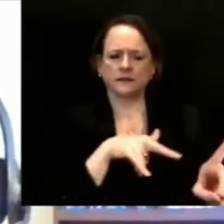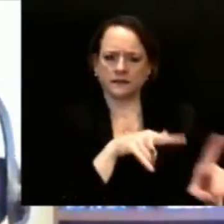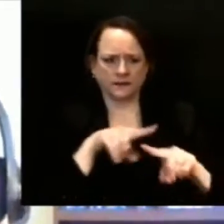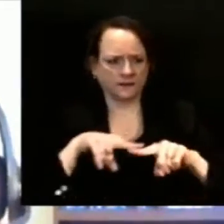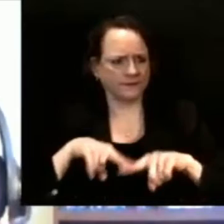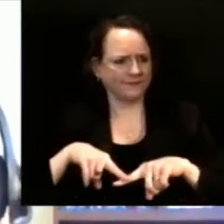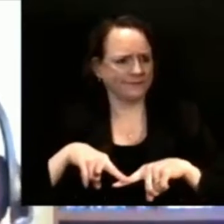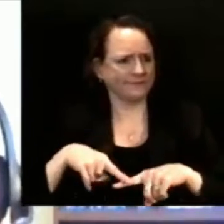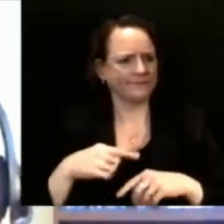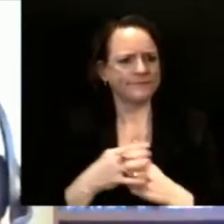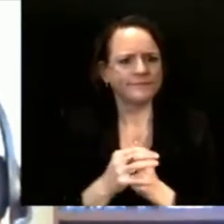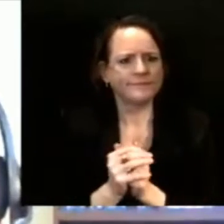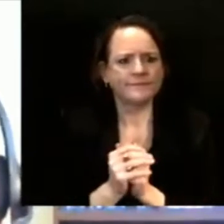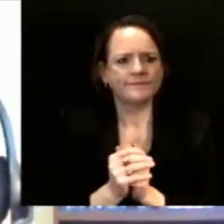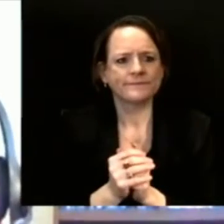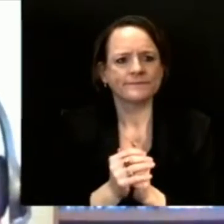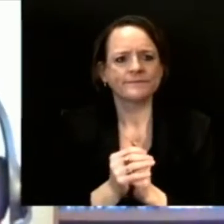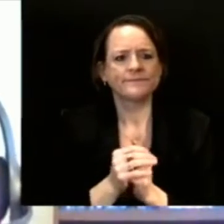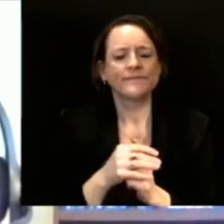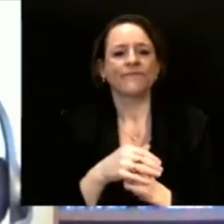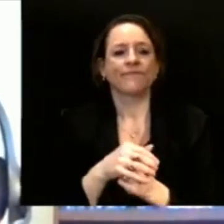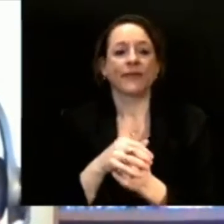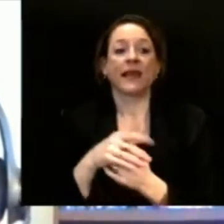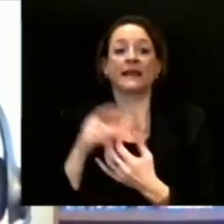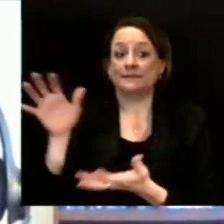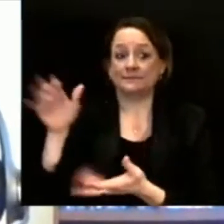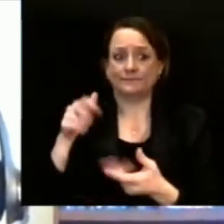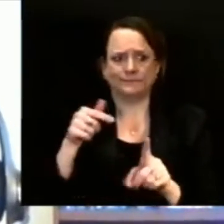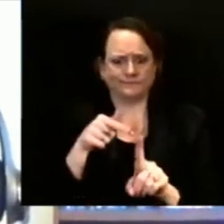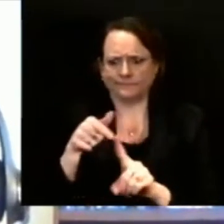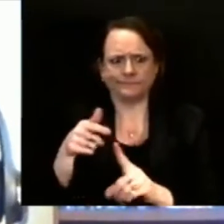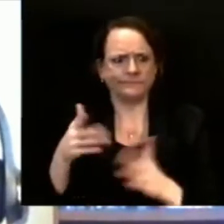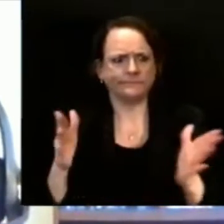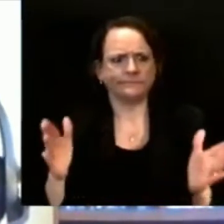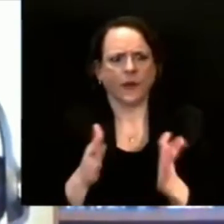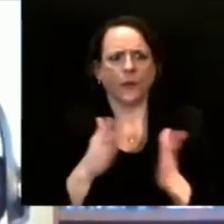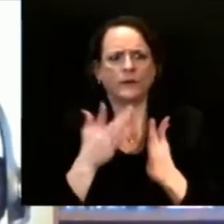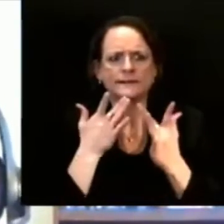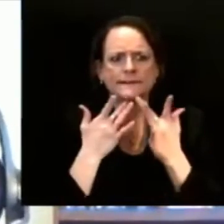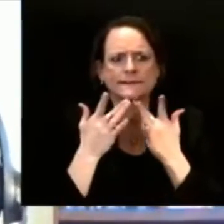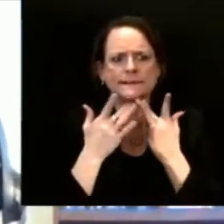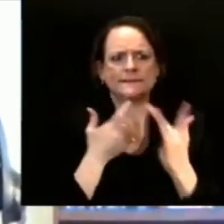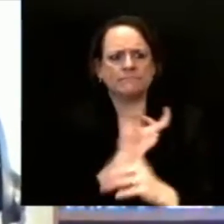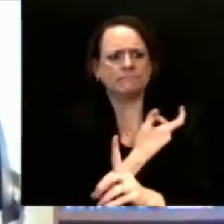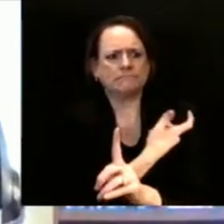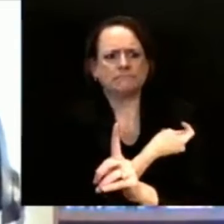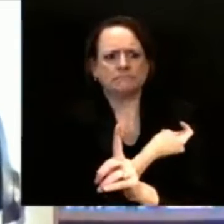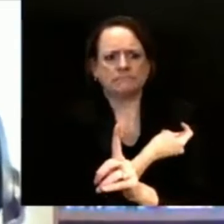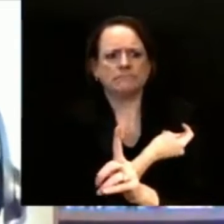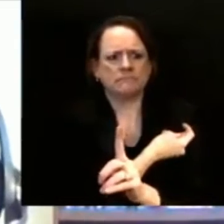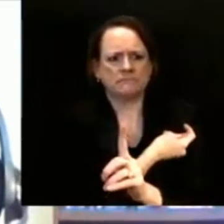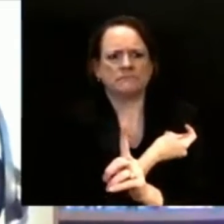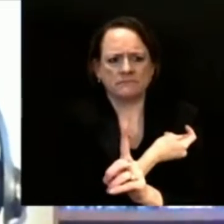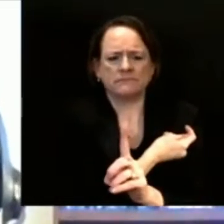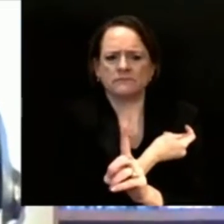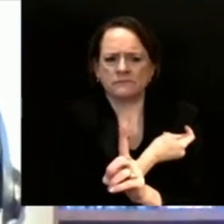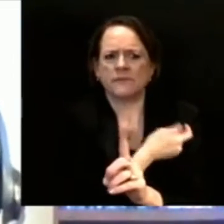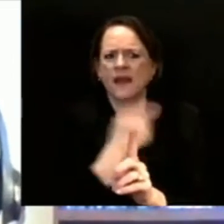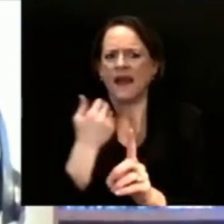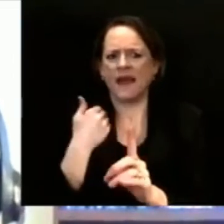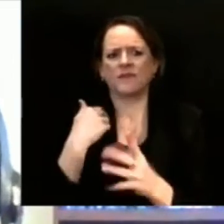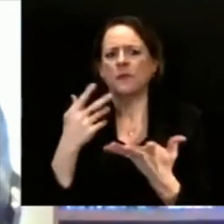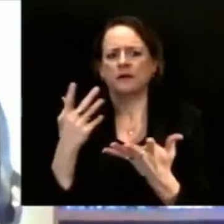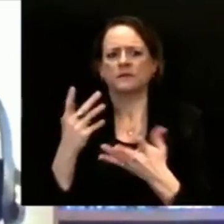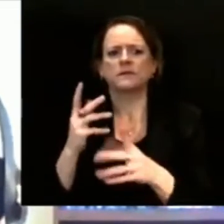we did not set up big high throughput vaccine centers that a few of the other states did in these earlier